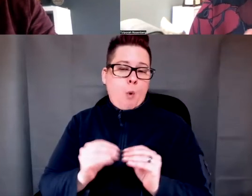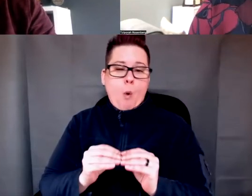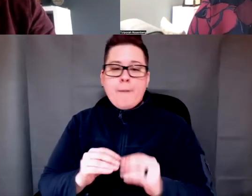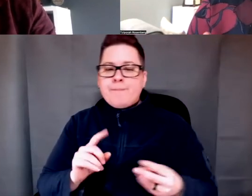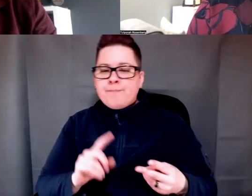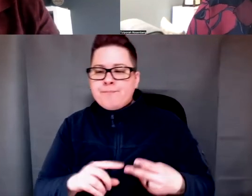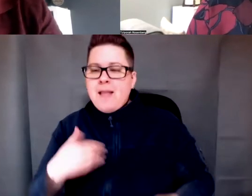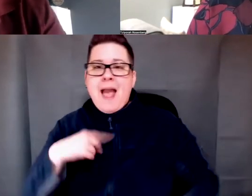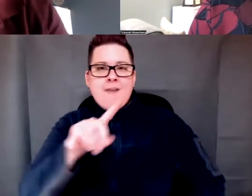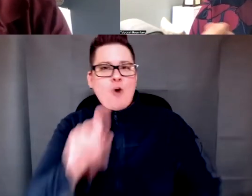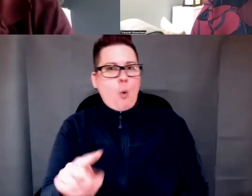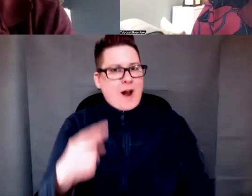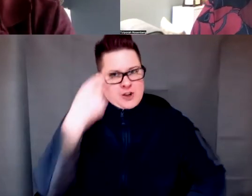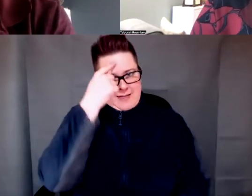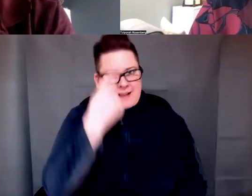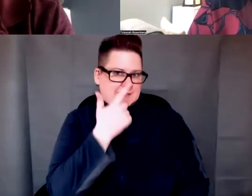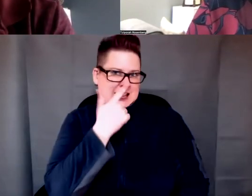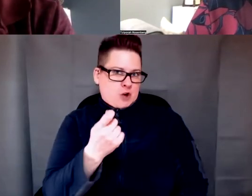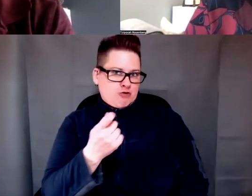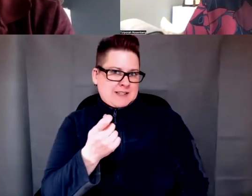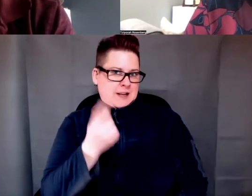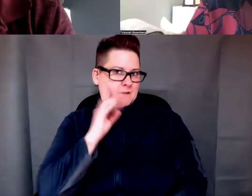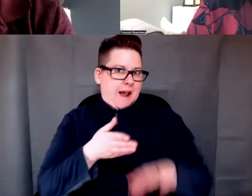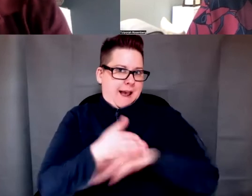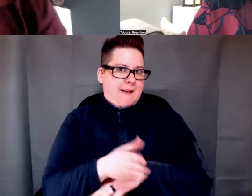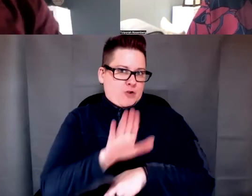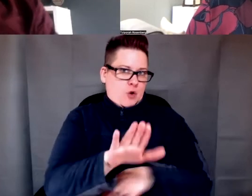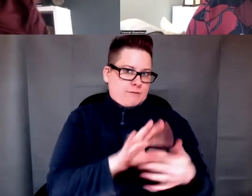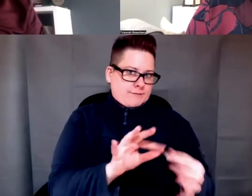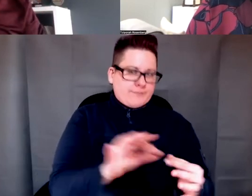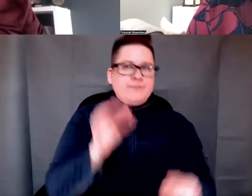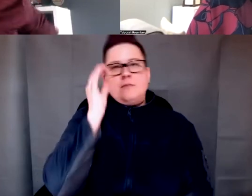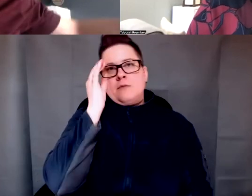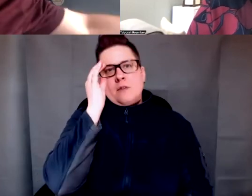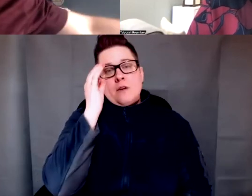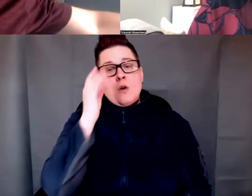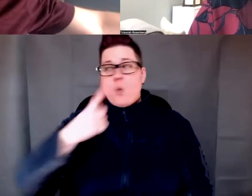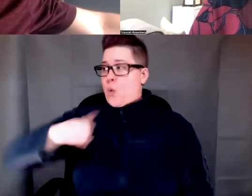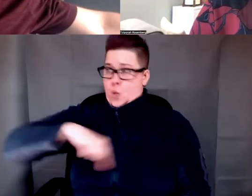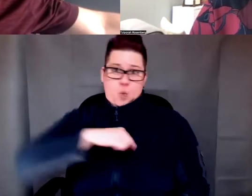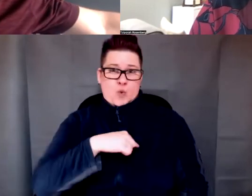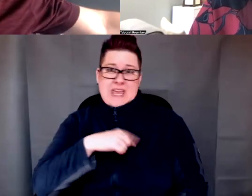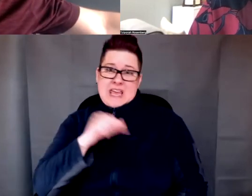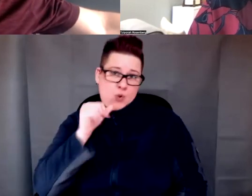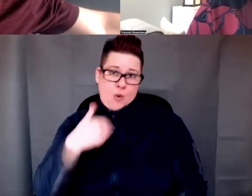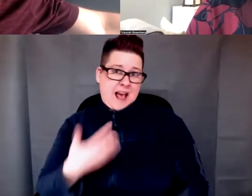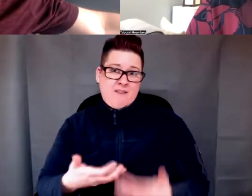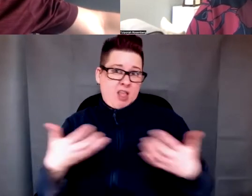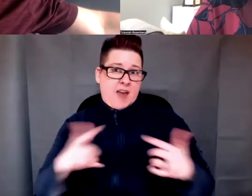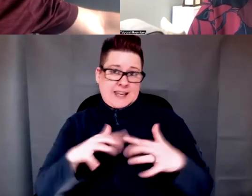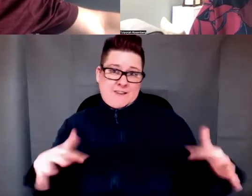question here that I think is an interesting one to follow this part of the discussion, which is that we don't, among us, have very diverse clinical staff.